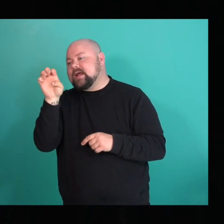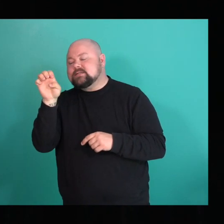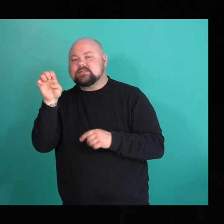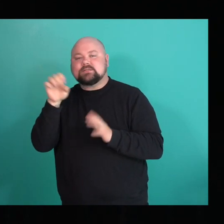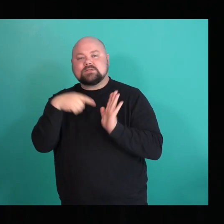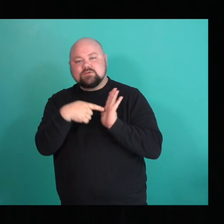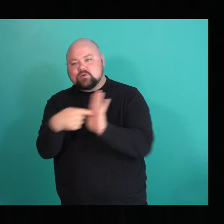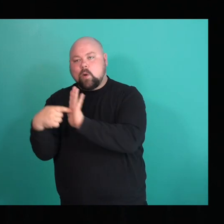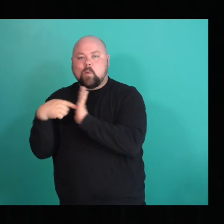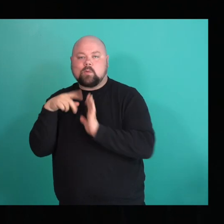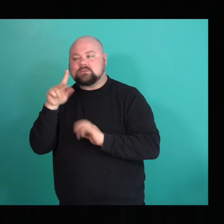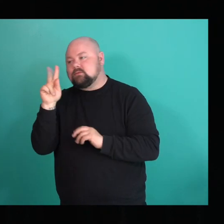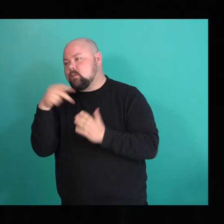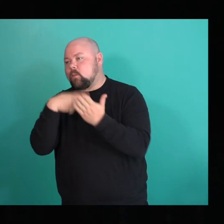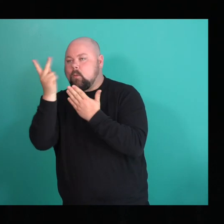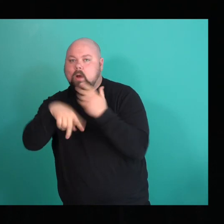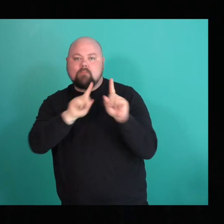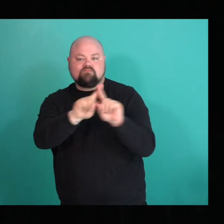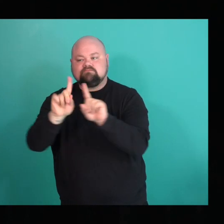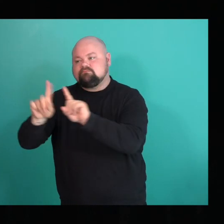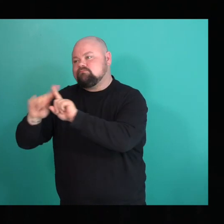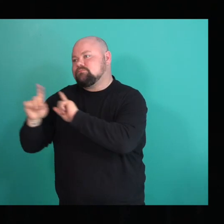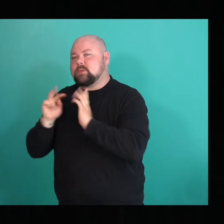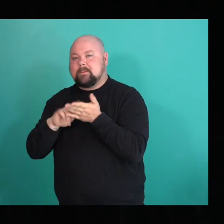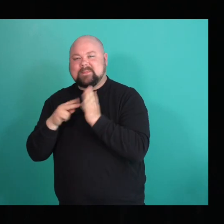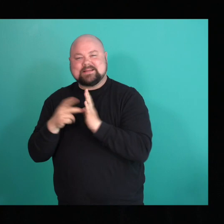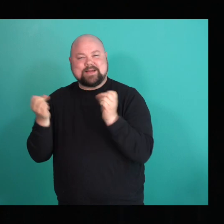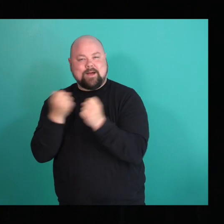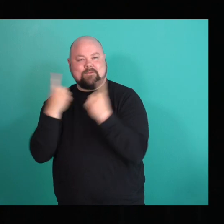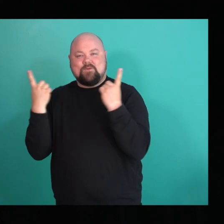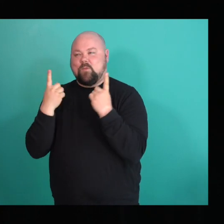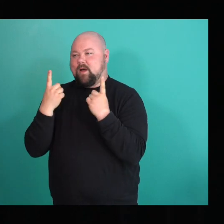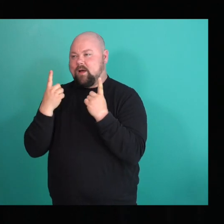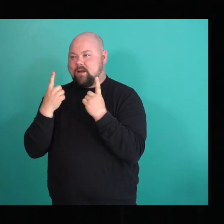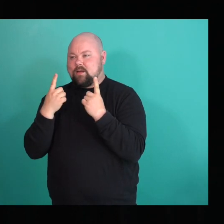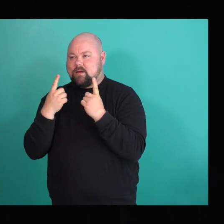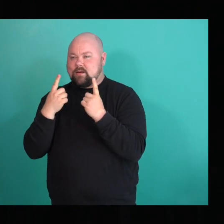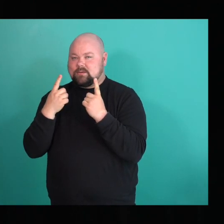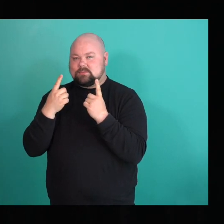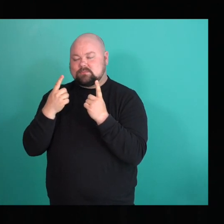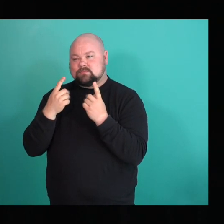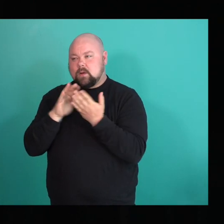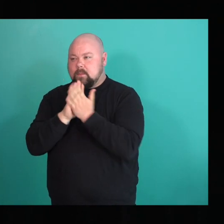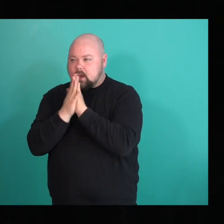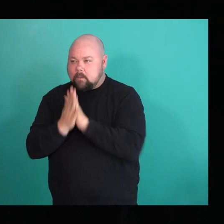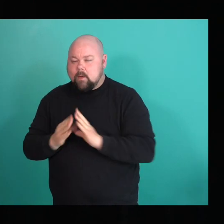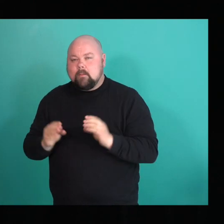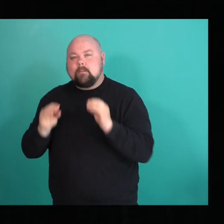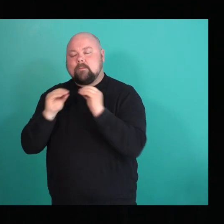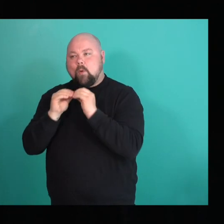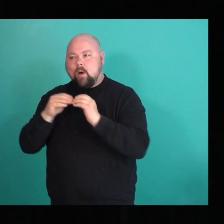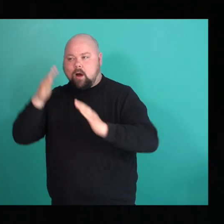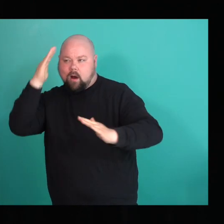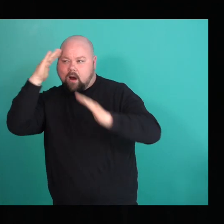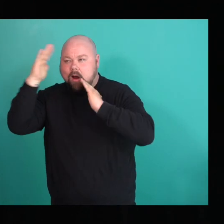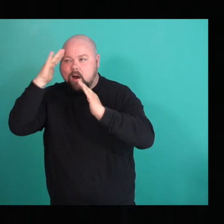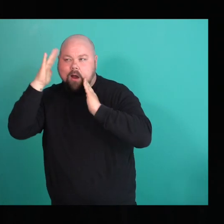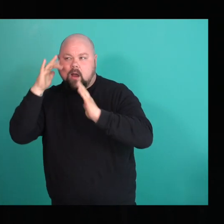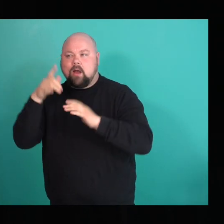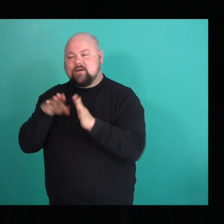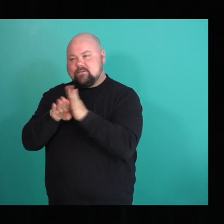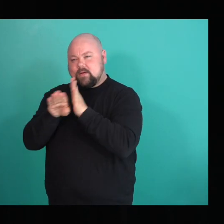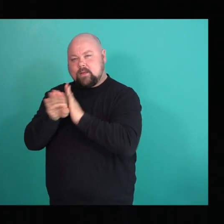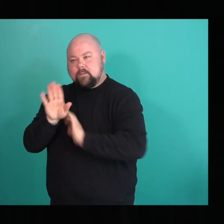everything going on right now, it gives everyone a chance to sort of hone what it means to be them and